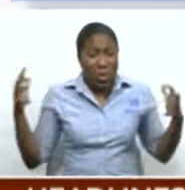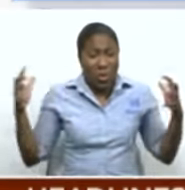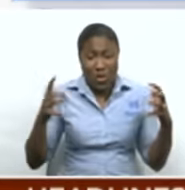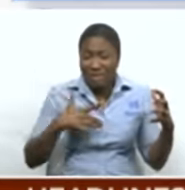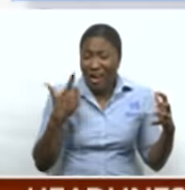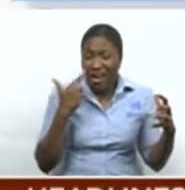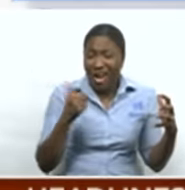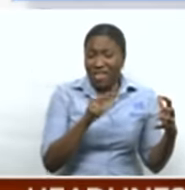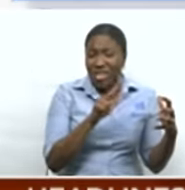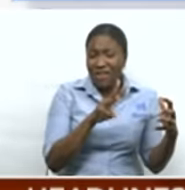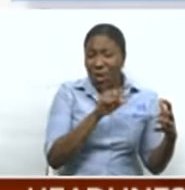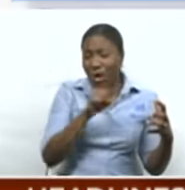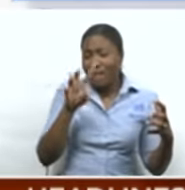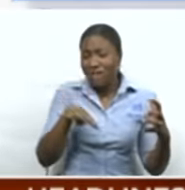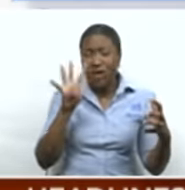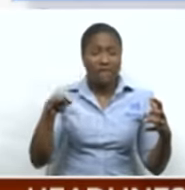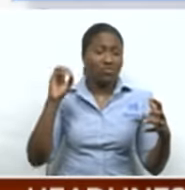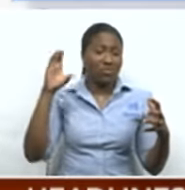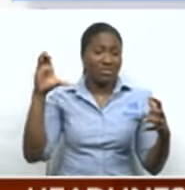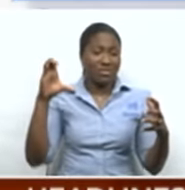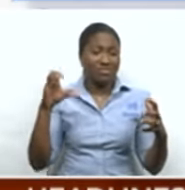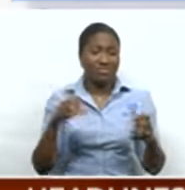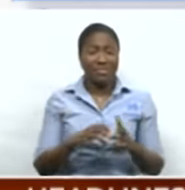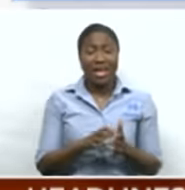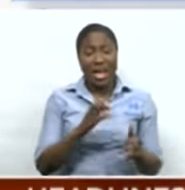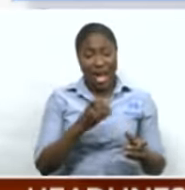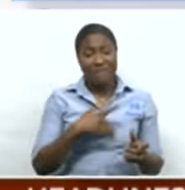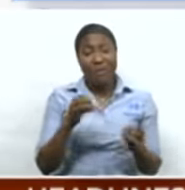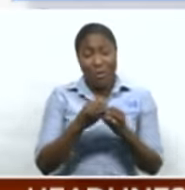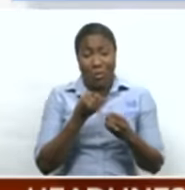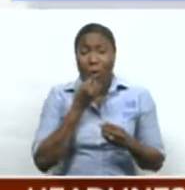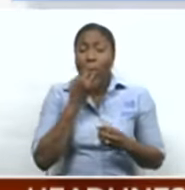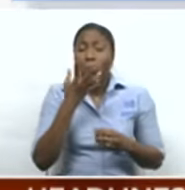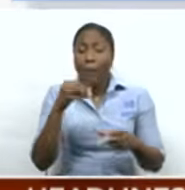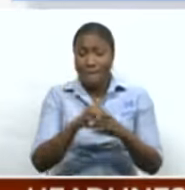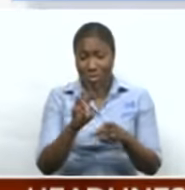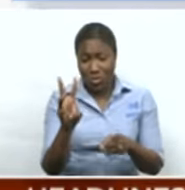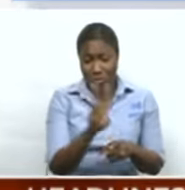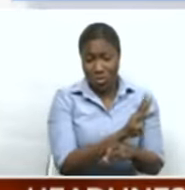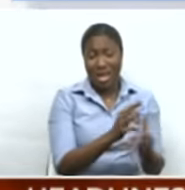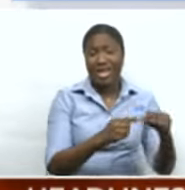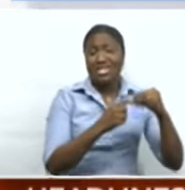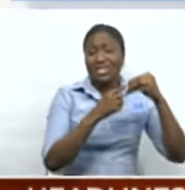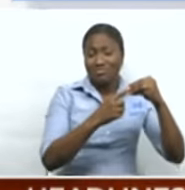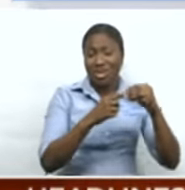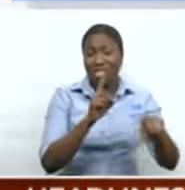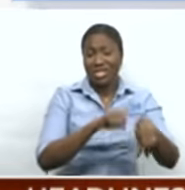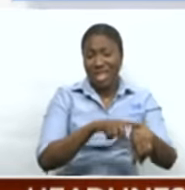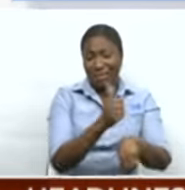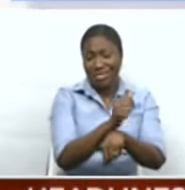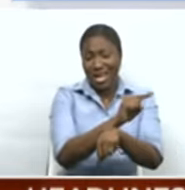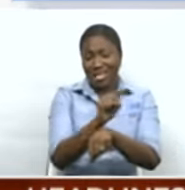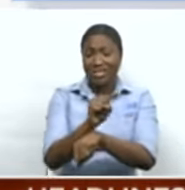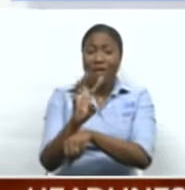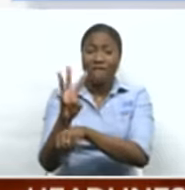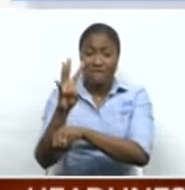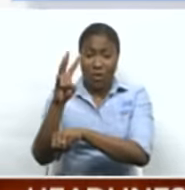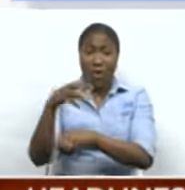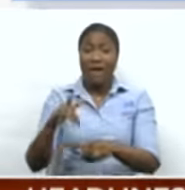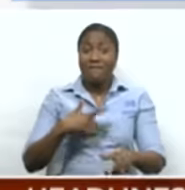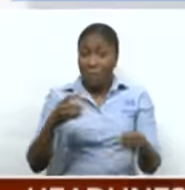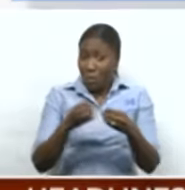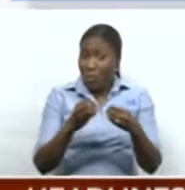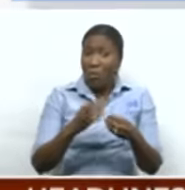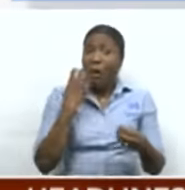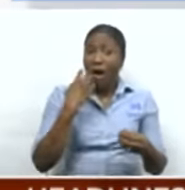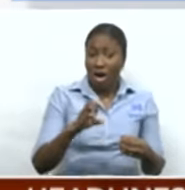from 34 to 44 degrees warmer across western parts of Trinidad, especially during the hottest times of the day between 10 a.m. and 4 p.m.